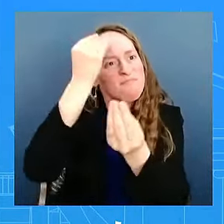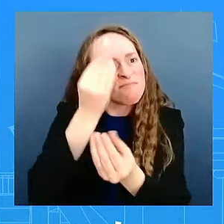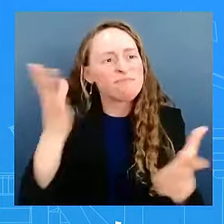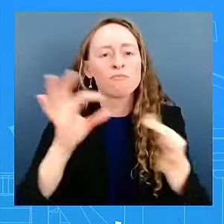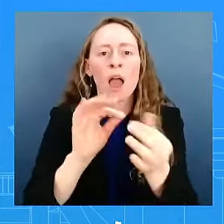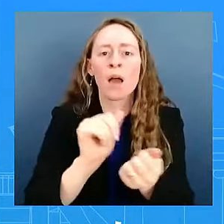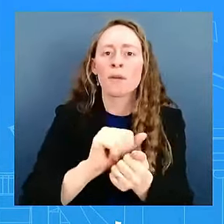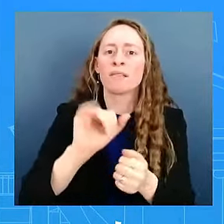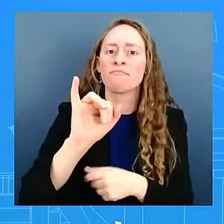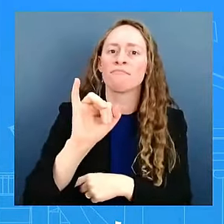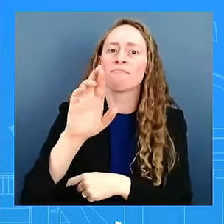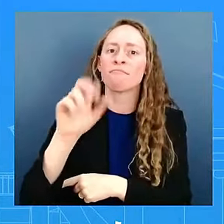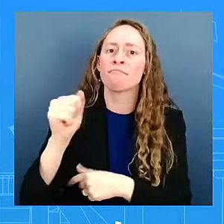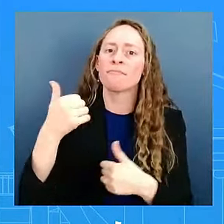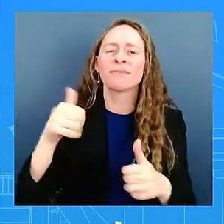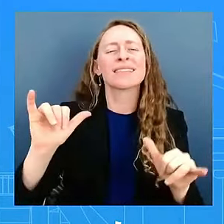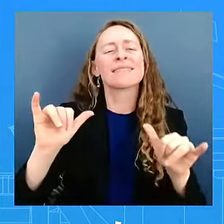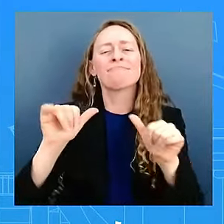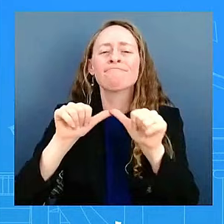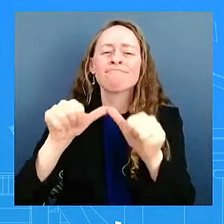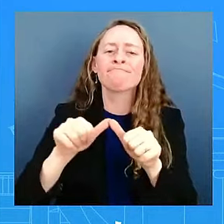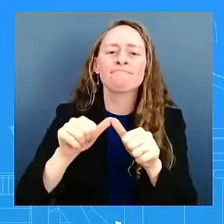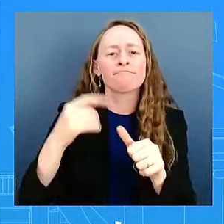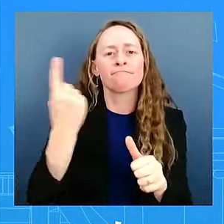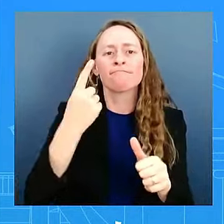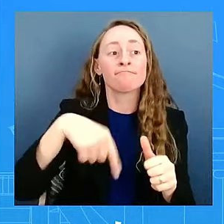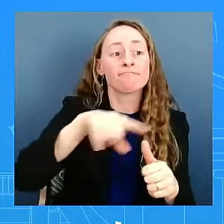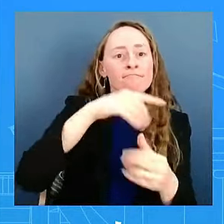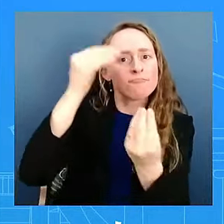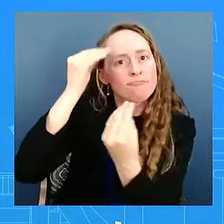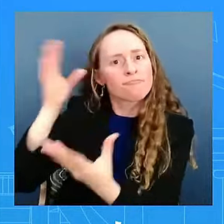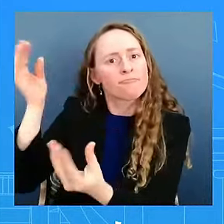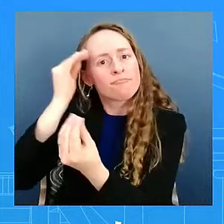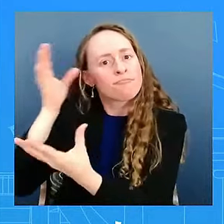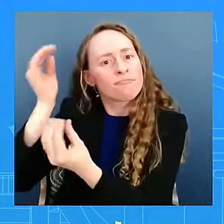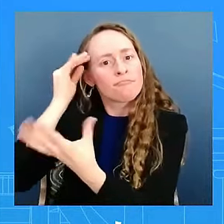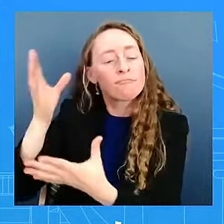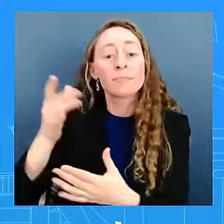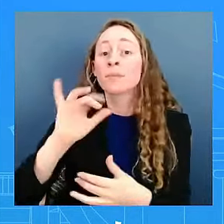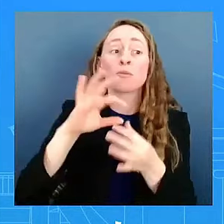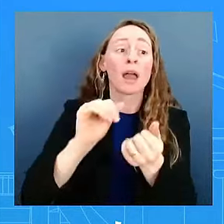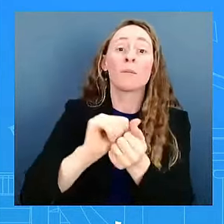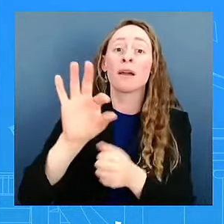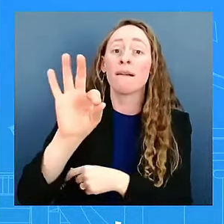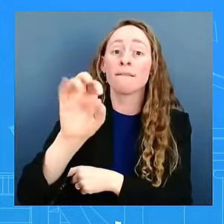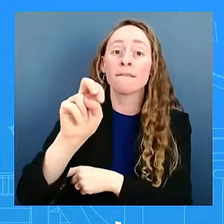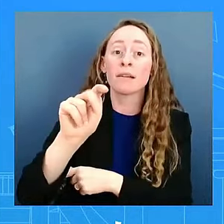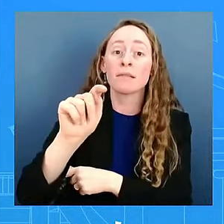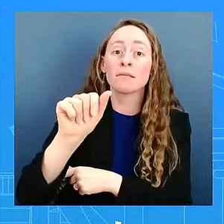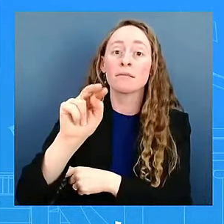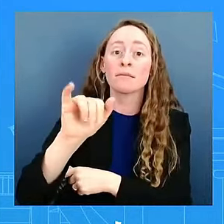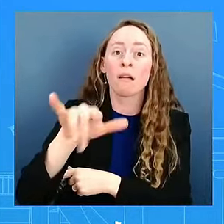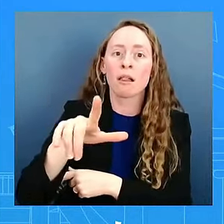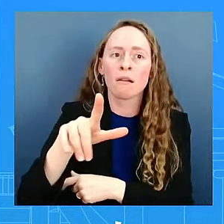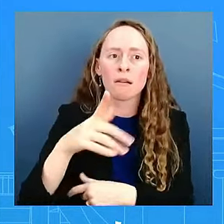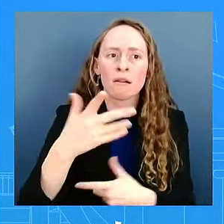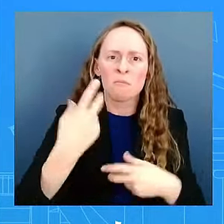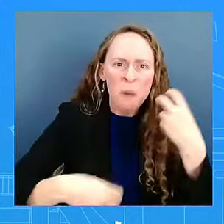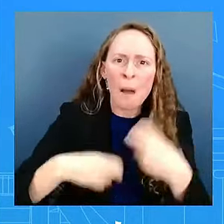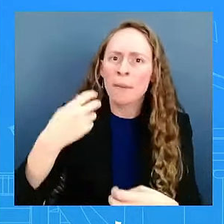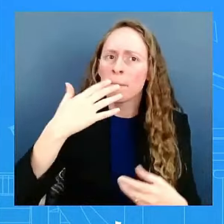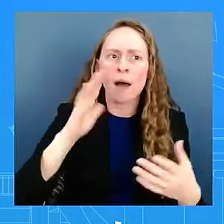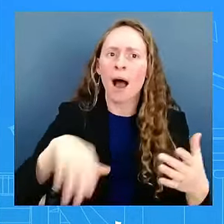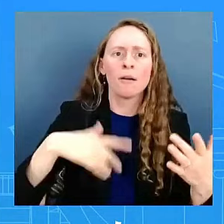I talked about the fentanyl announcement, but it will not be the norm. It will not. You will hear from the president later this week. And